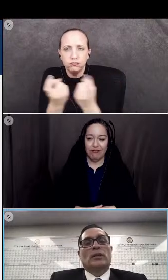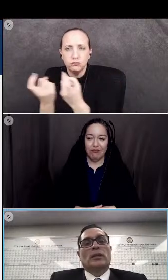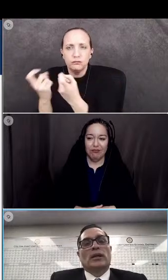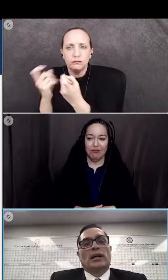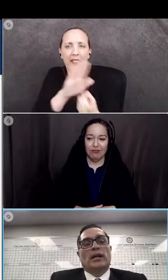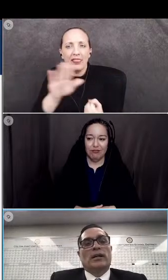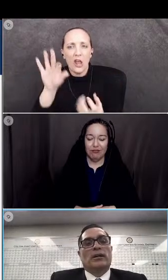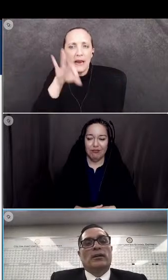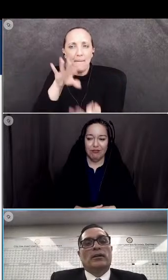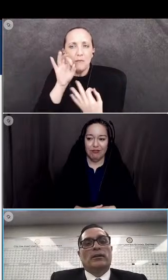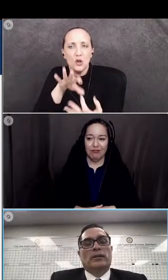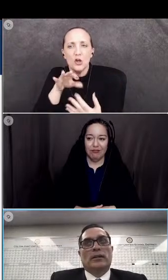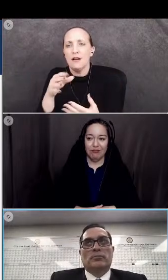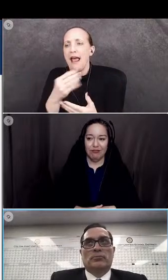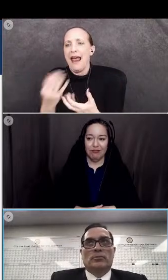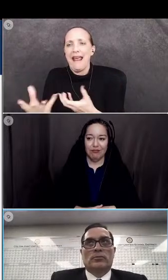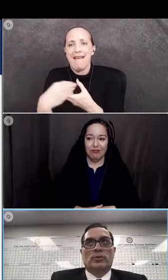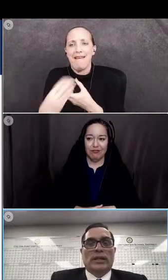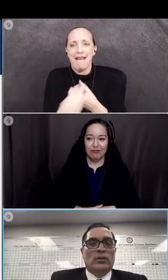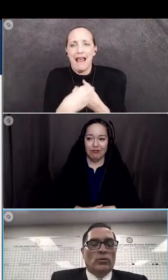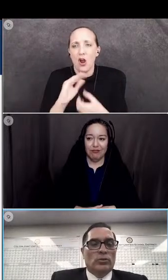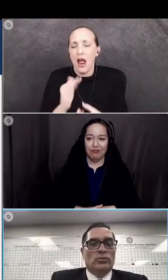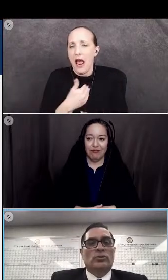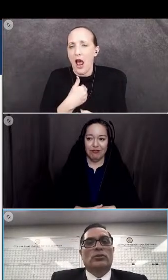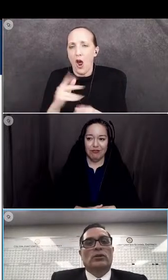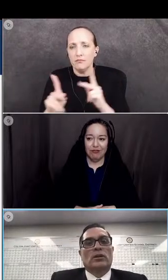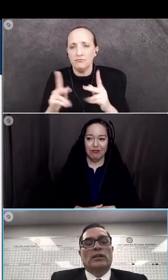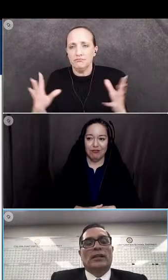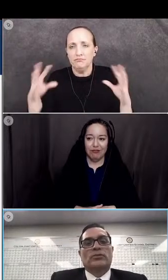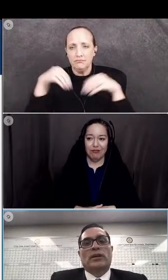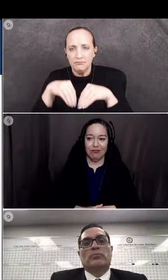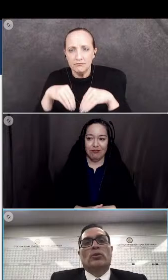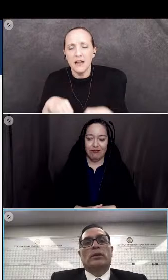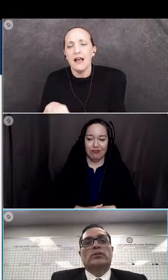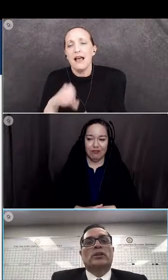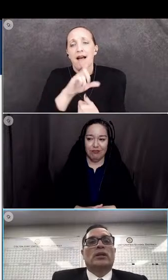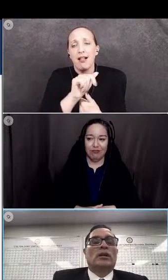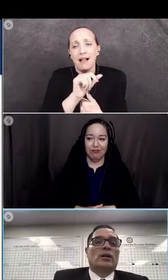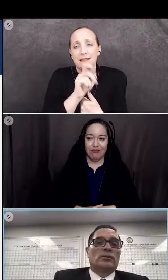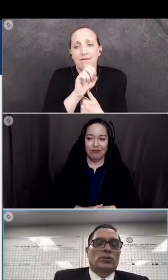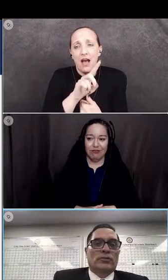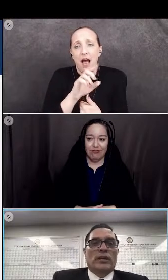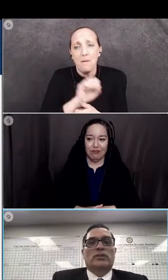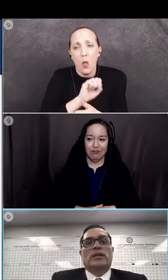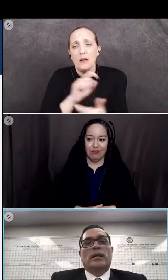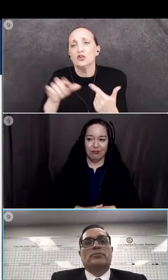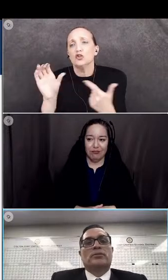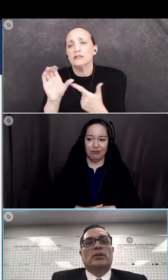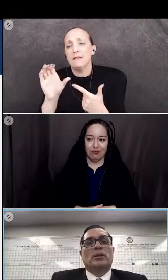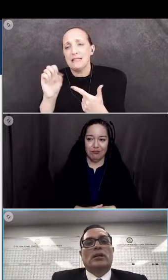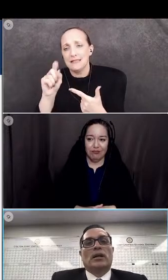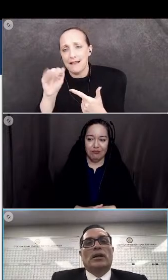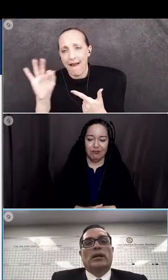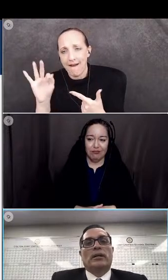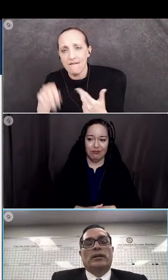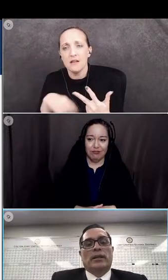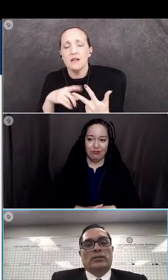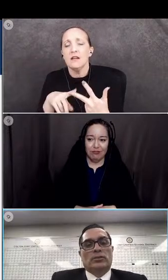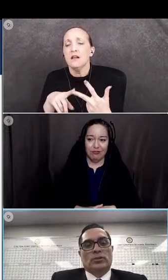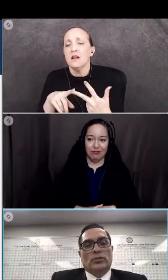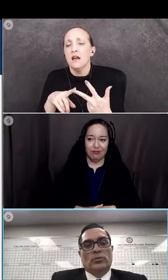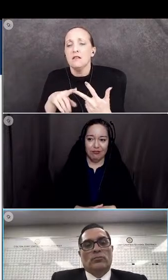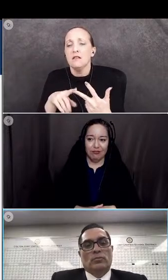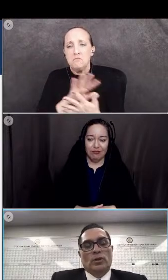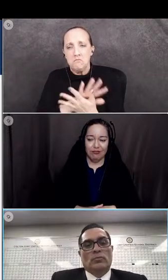engaging uh our uh stakeholders our classified employees our certificated staff uh